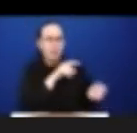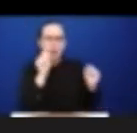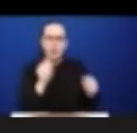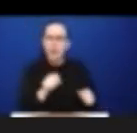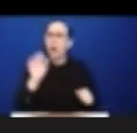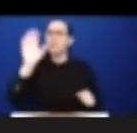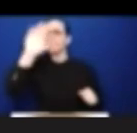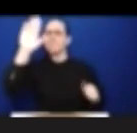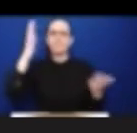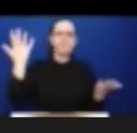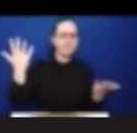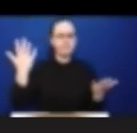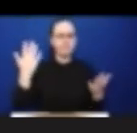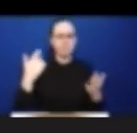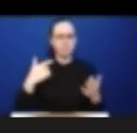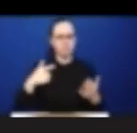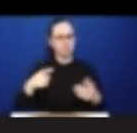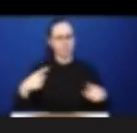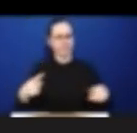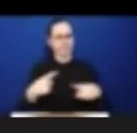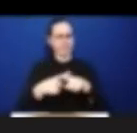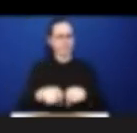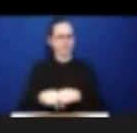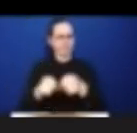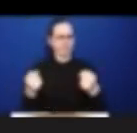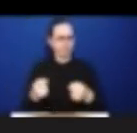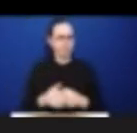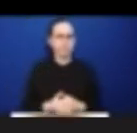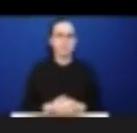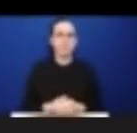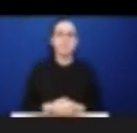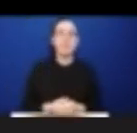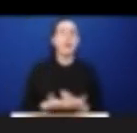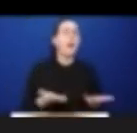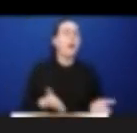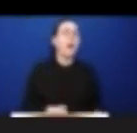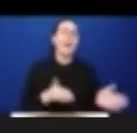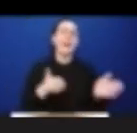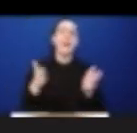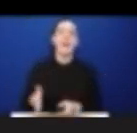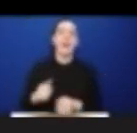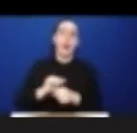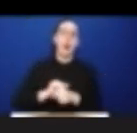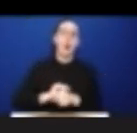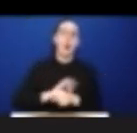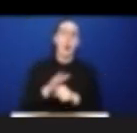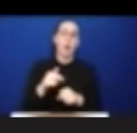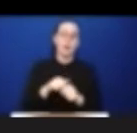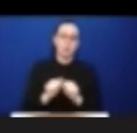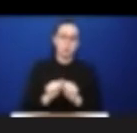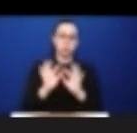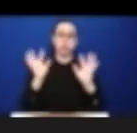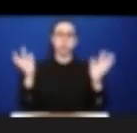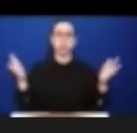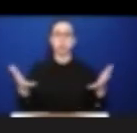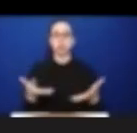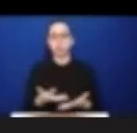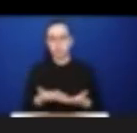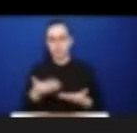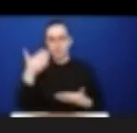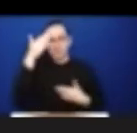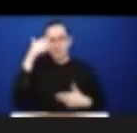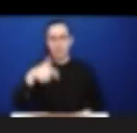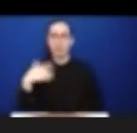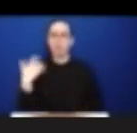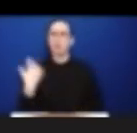The COVID-19 pandemic has offered an opportunity for increased education about the